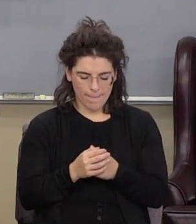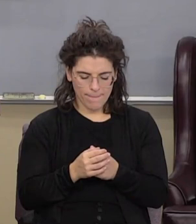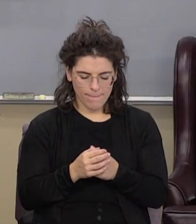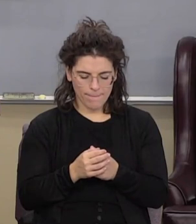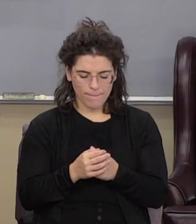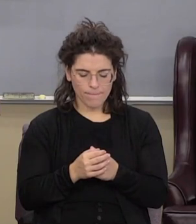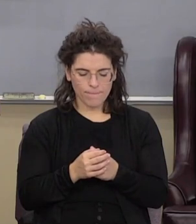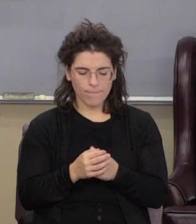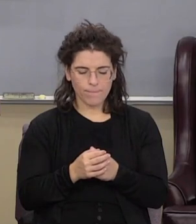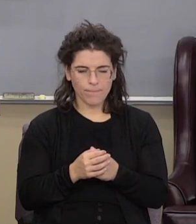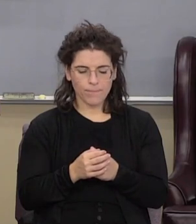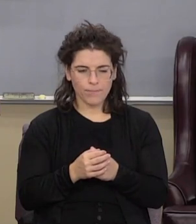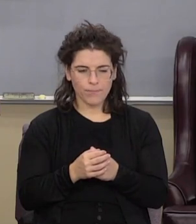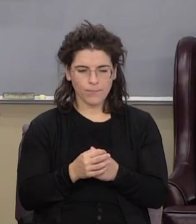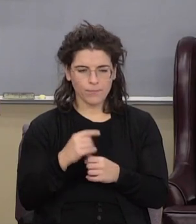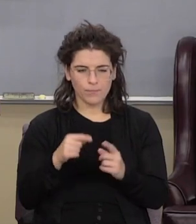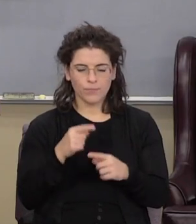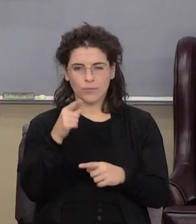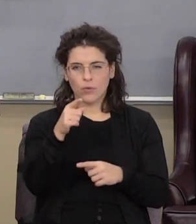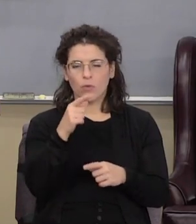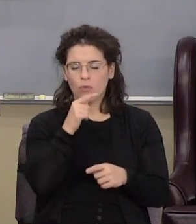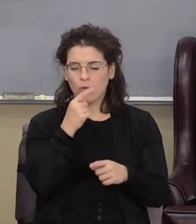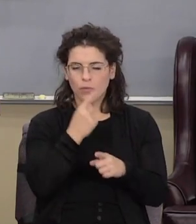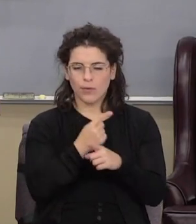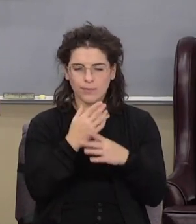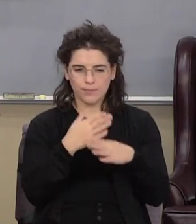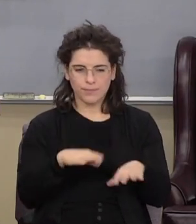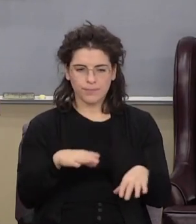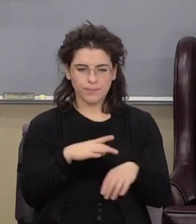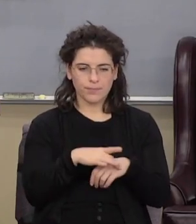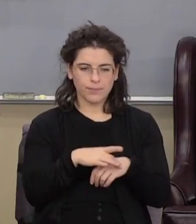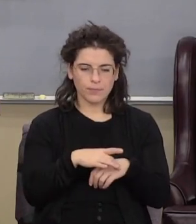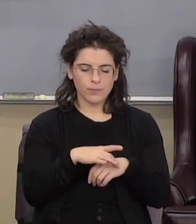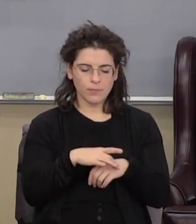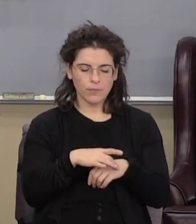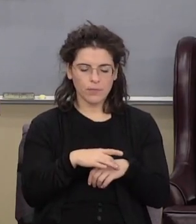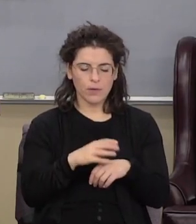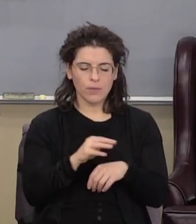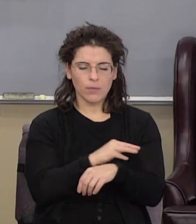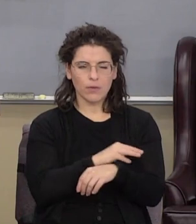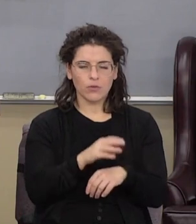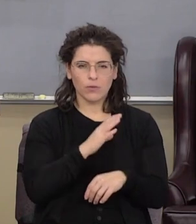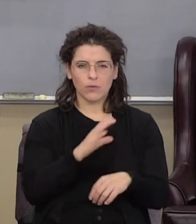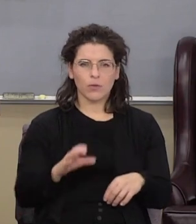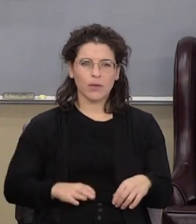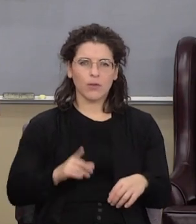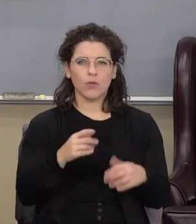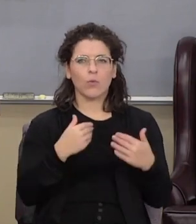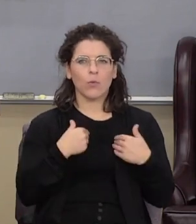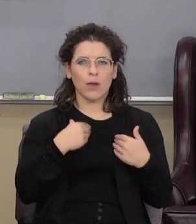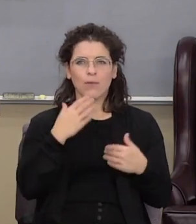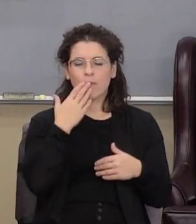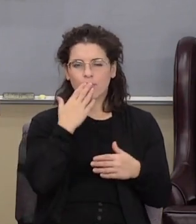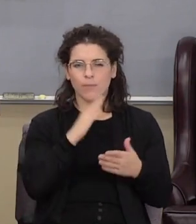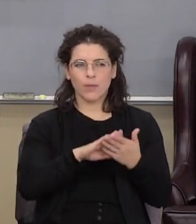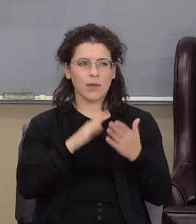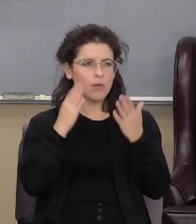when you don't rightly divide the earthly ministry of Christ you wind up with a cynical type hope